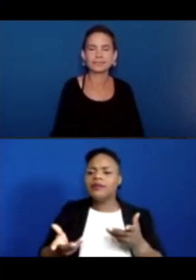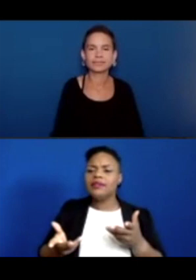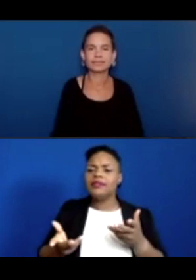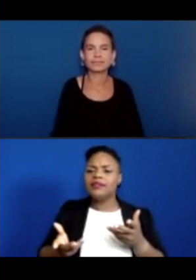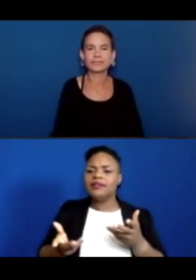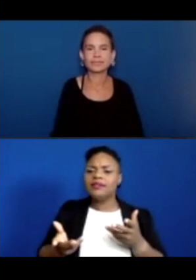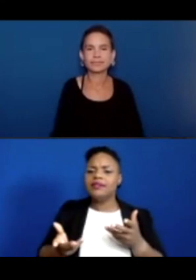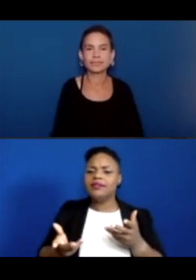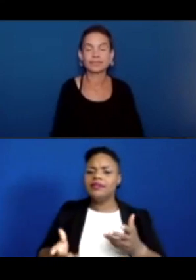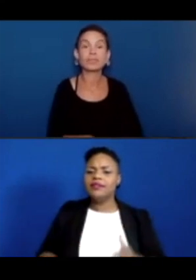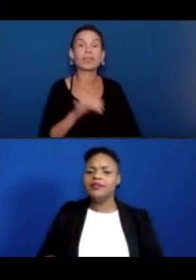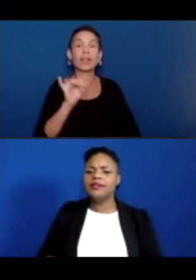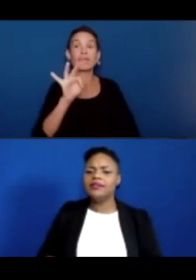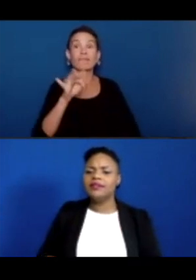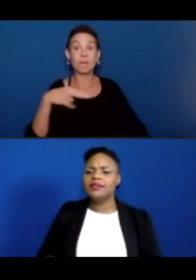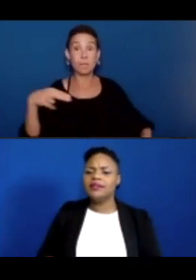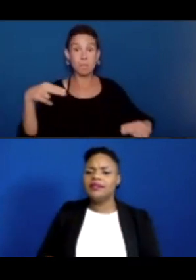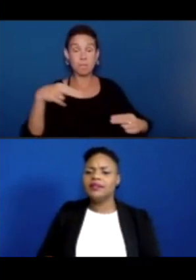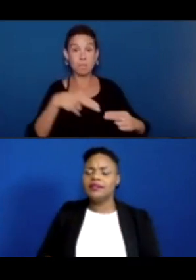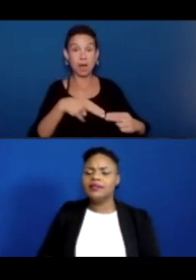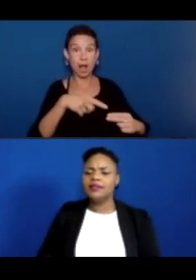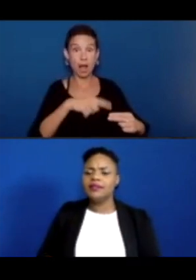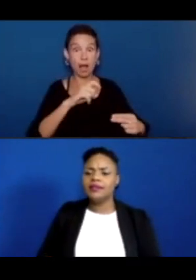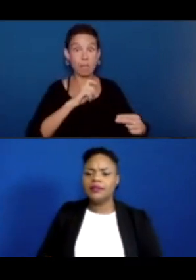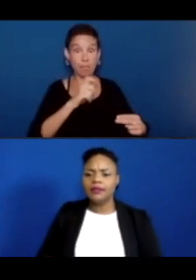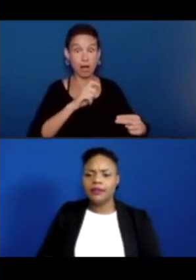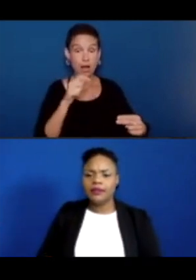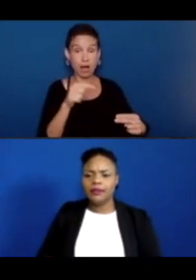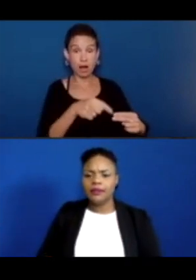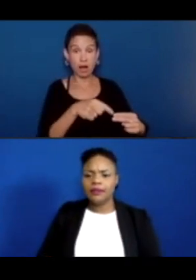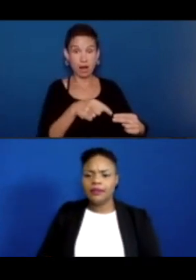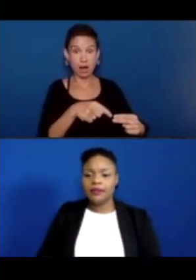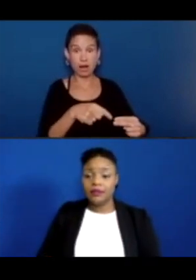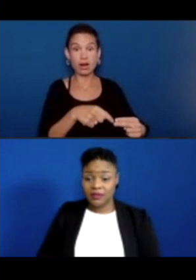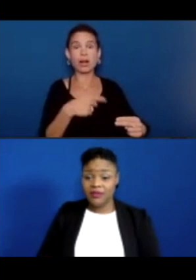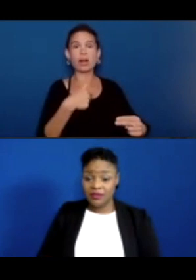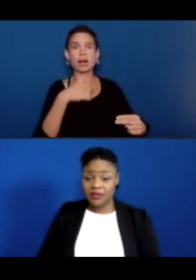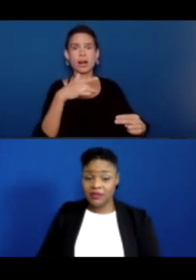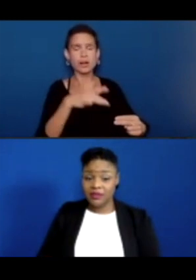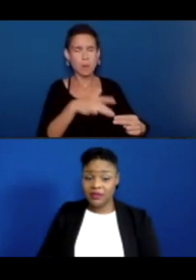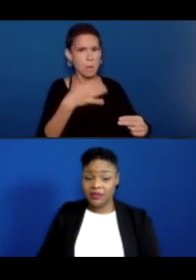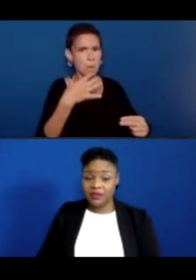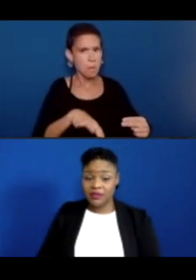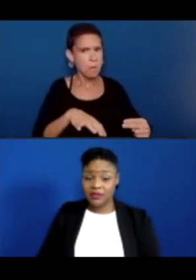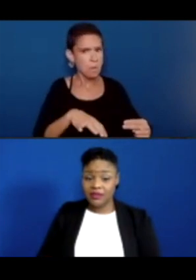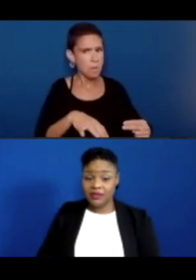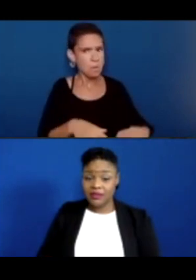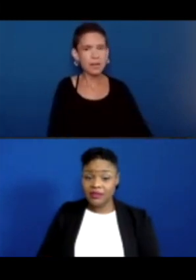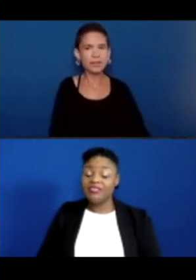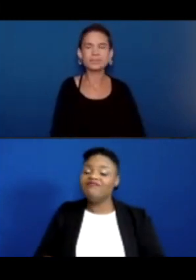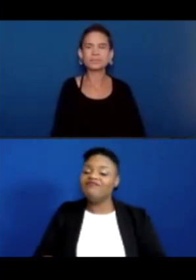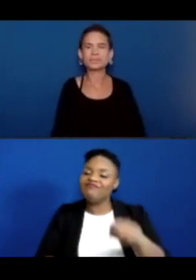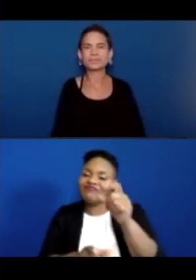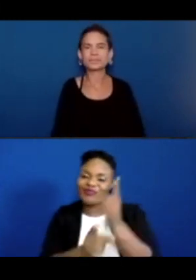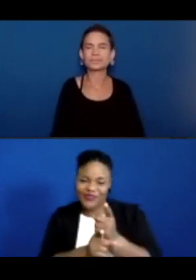And then when you touch it, it gets hotter and hotter. Right, right. So, that's the same thing with this water temperature.